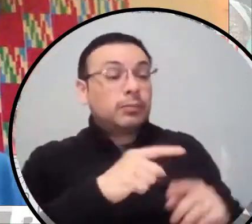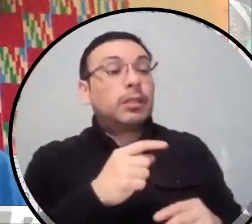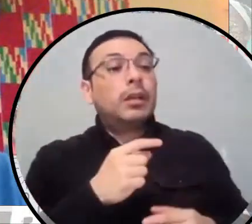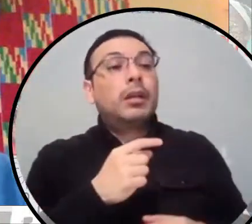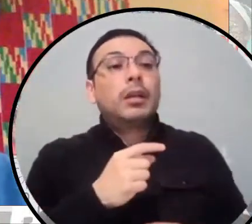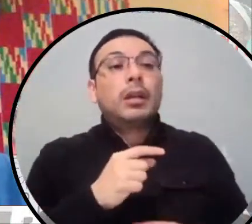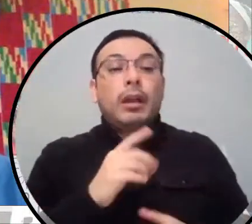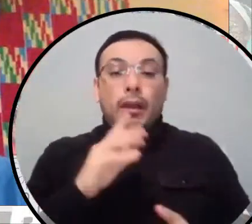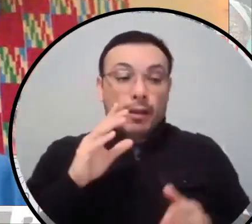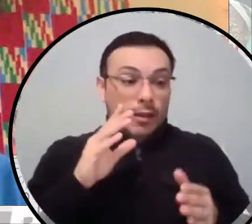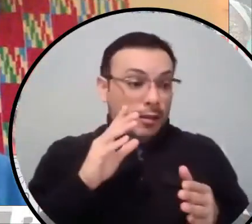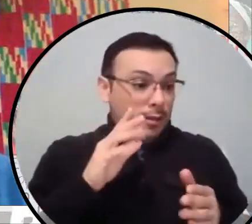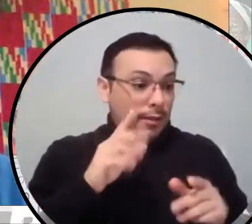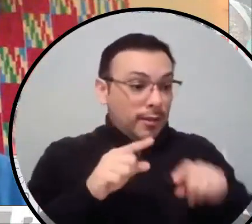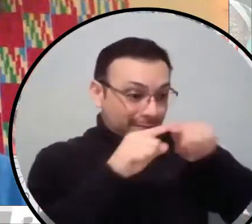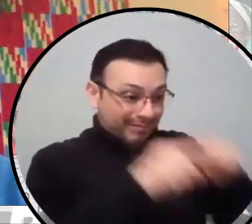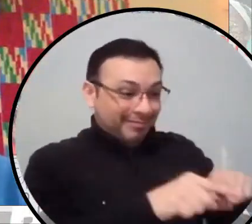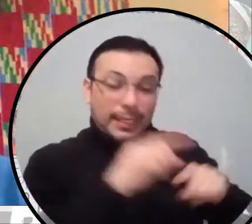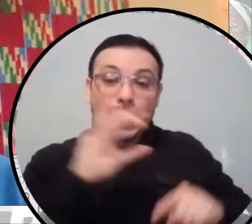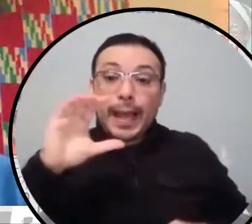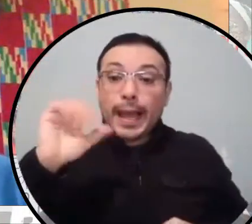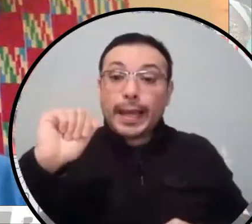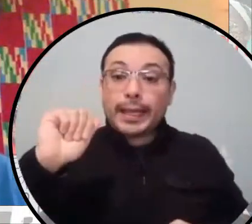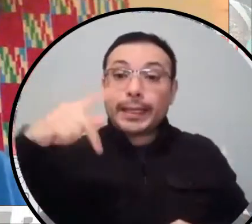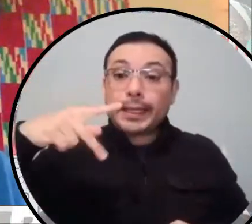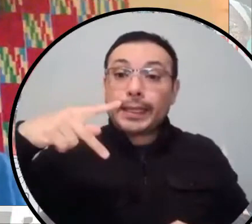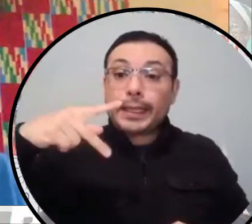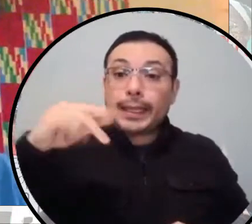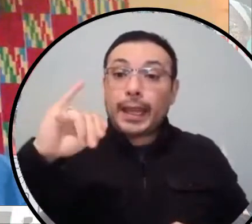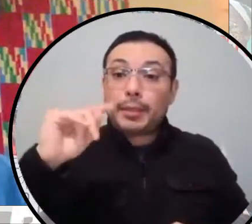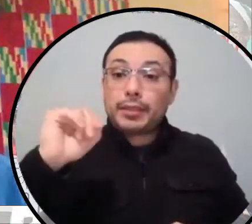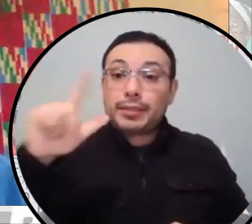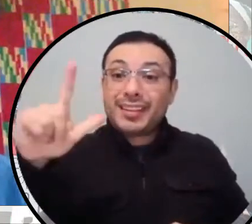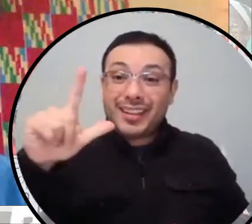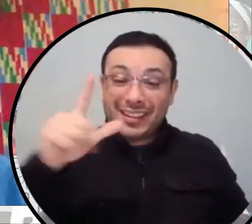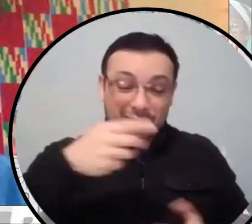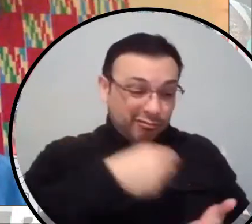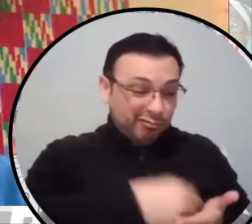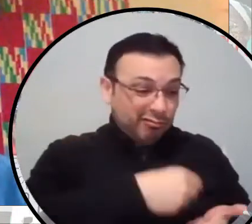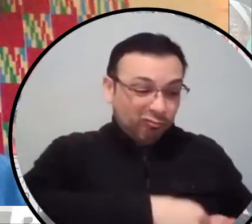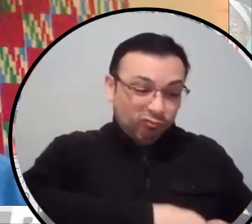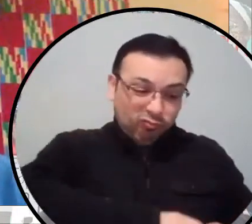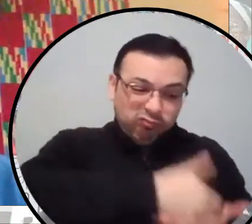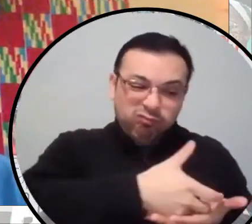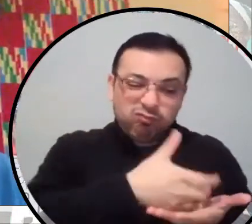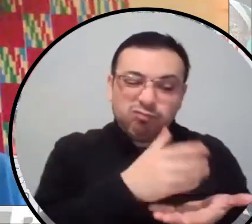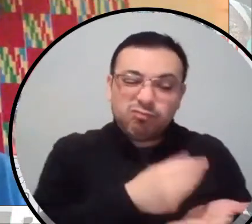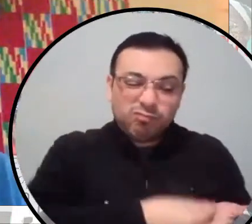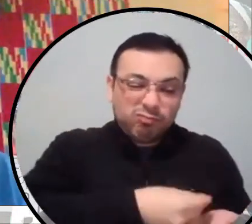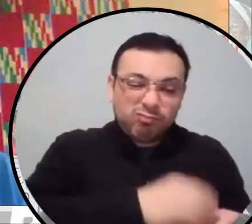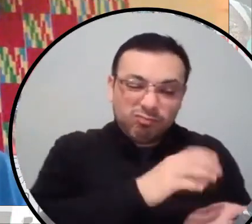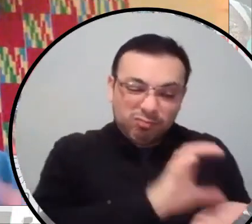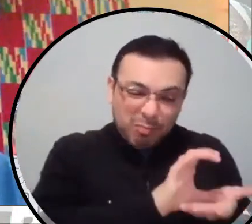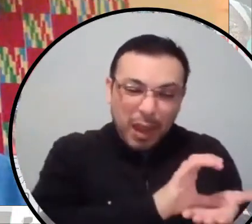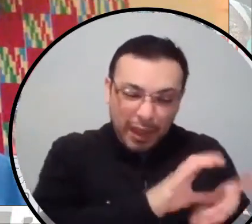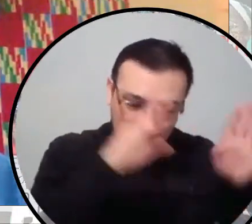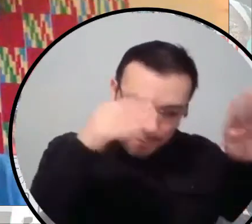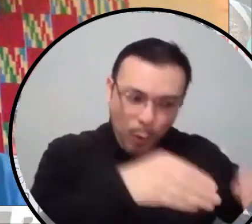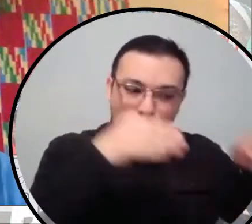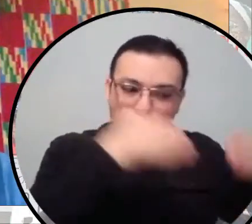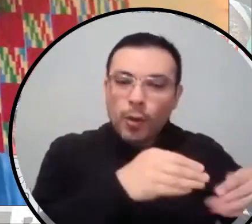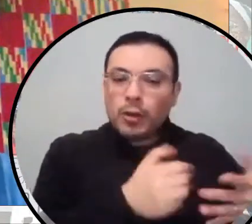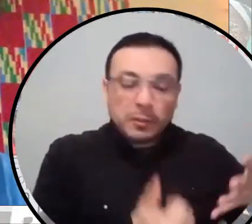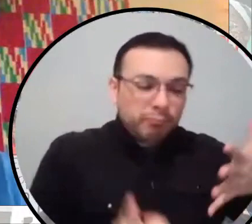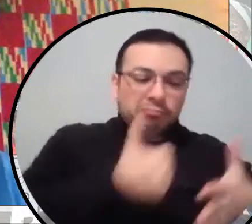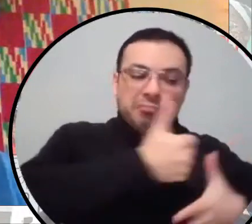structures. And what we create that's new has to be community, um, has to be community